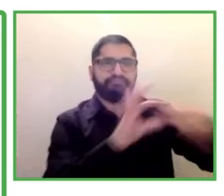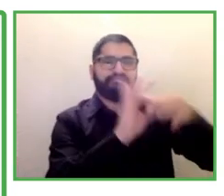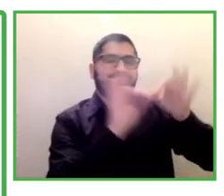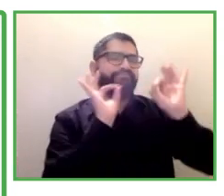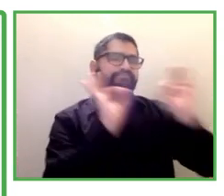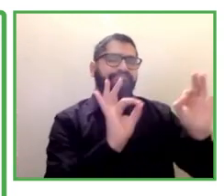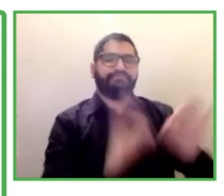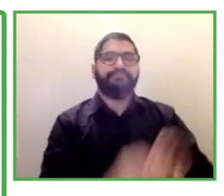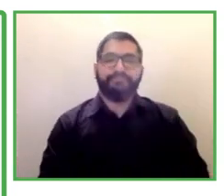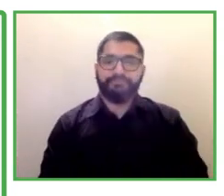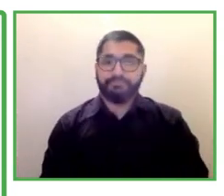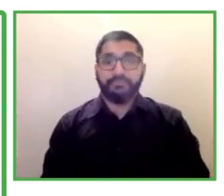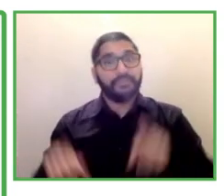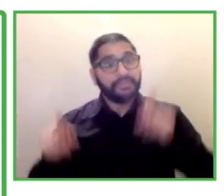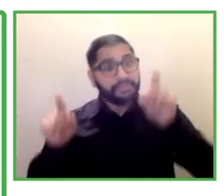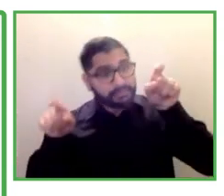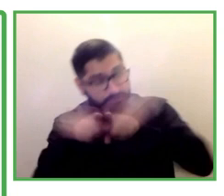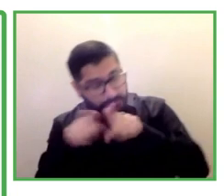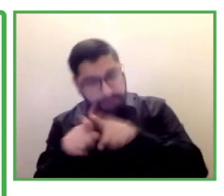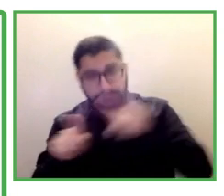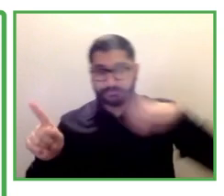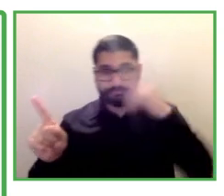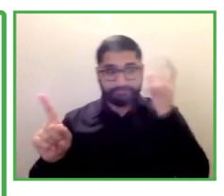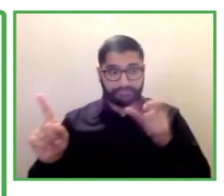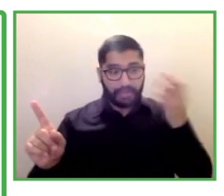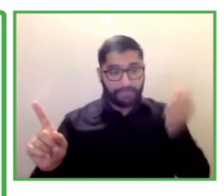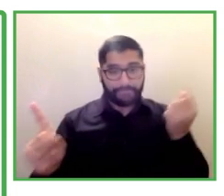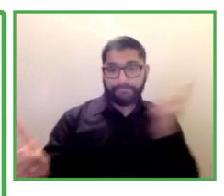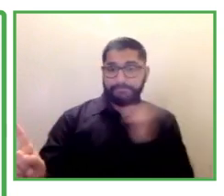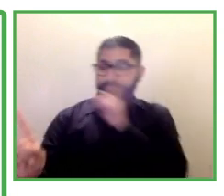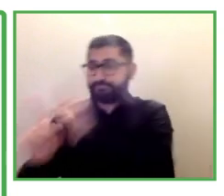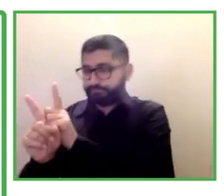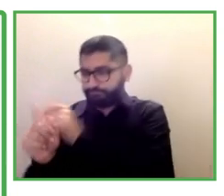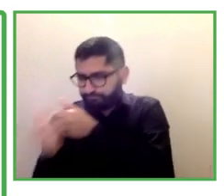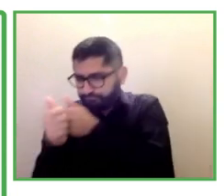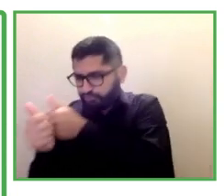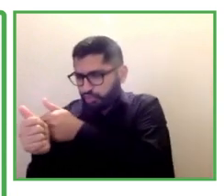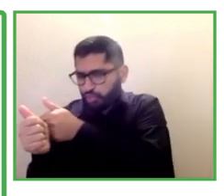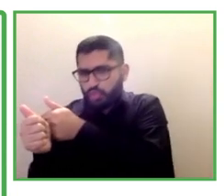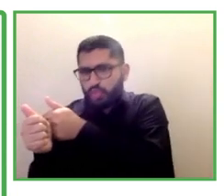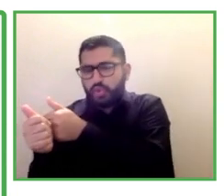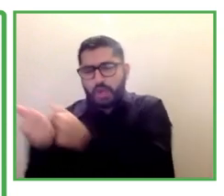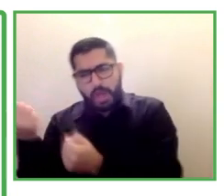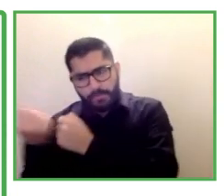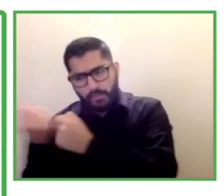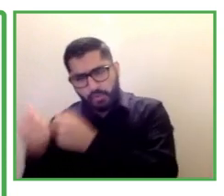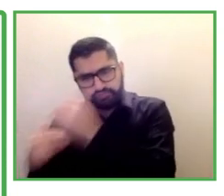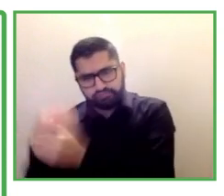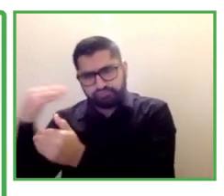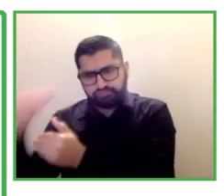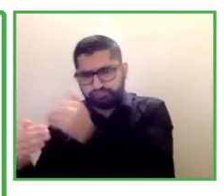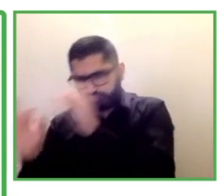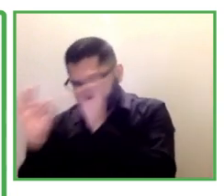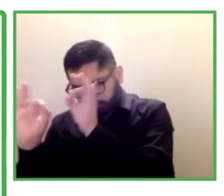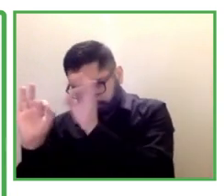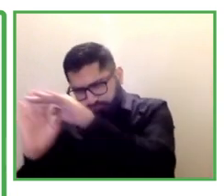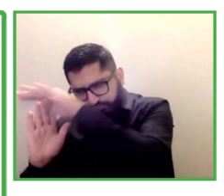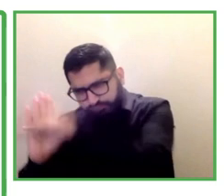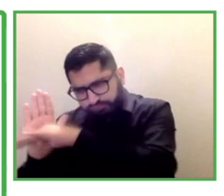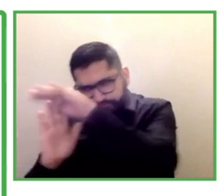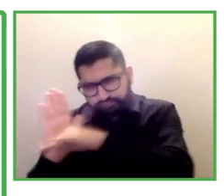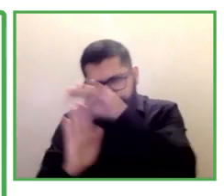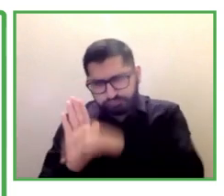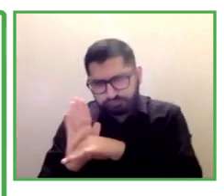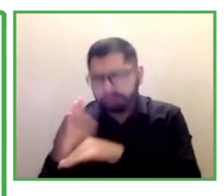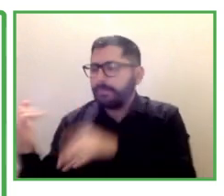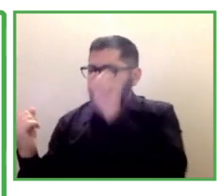these types of conversations before um so we uh provide a lot of value in um helping them understand how